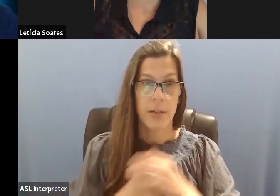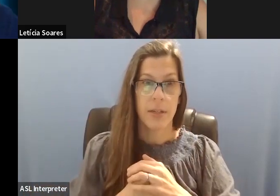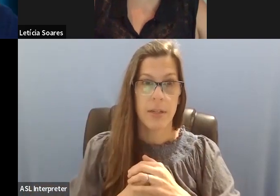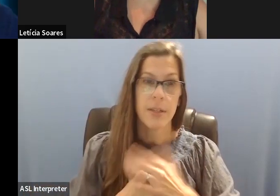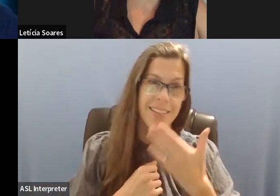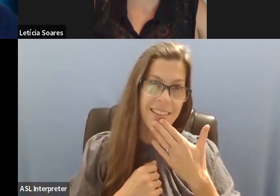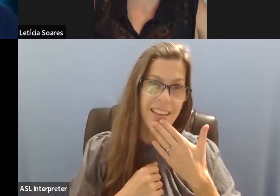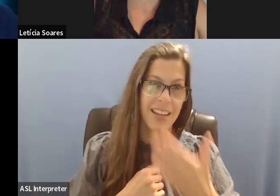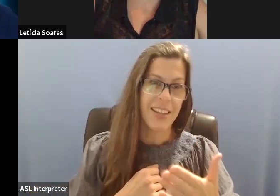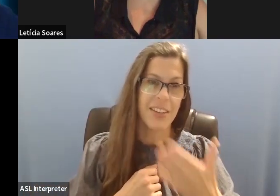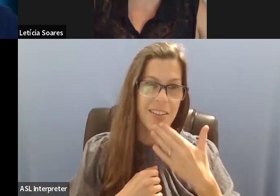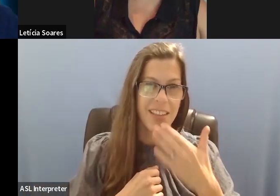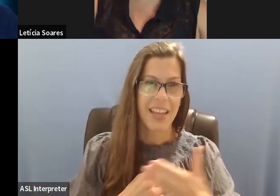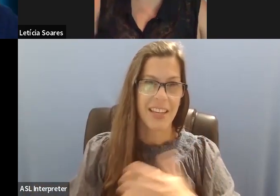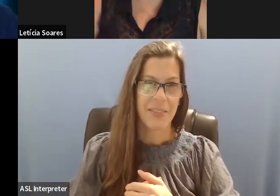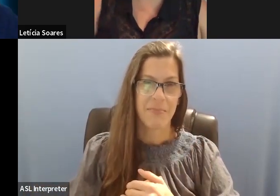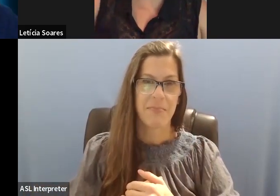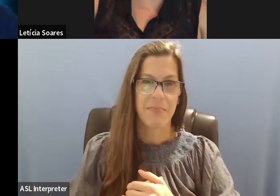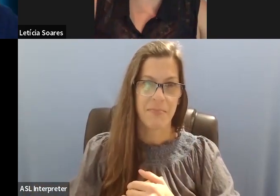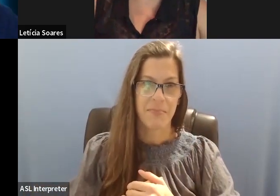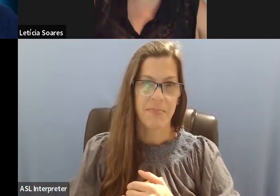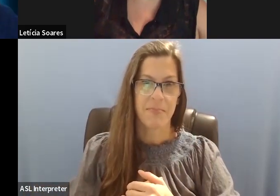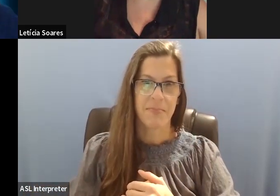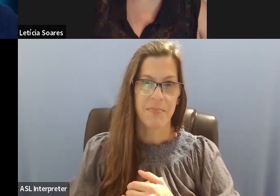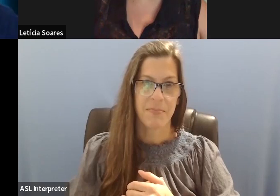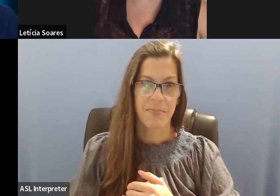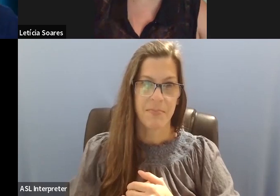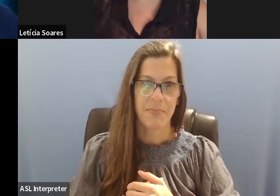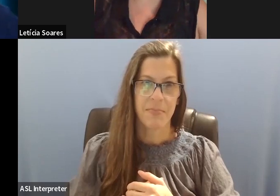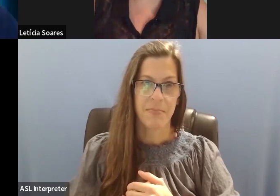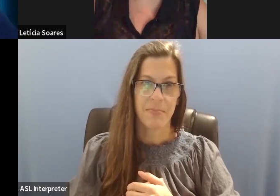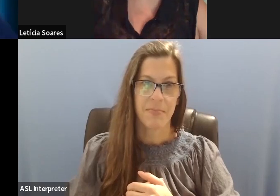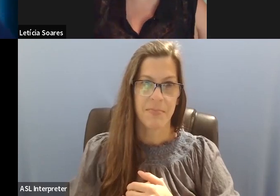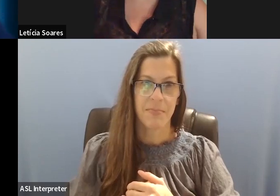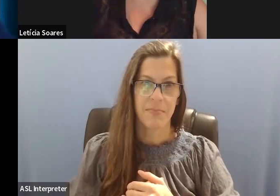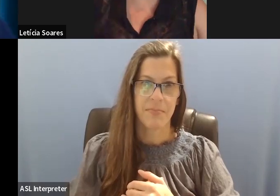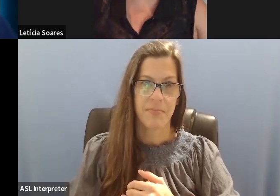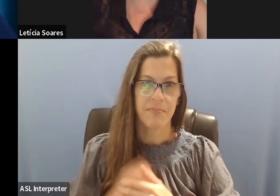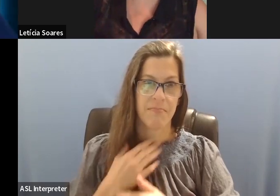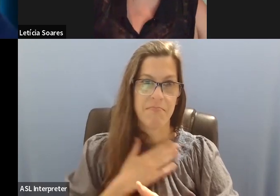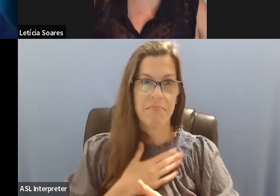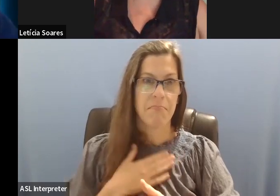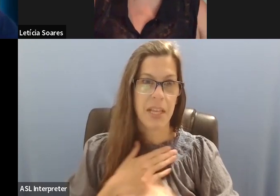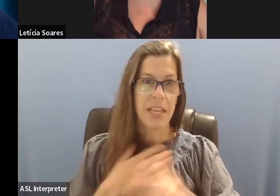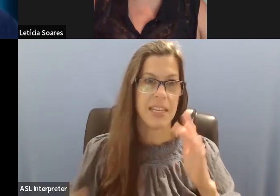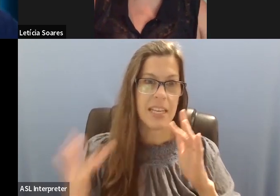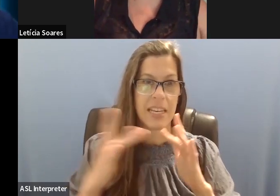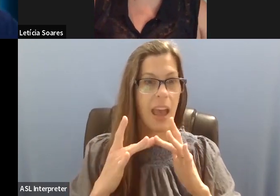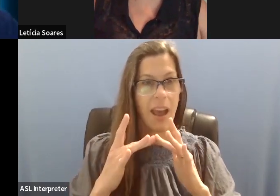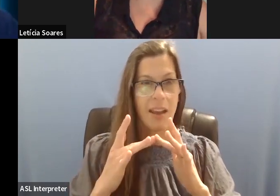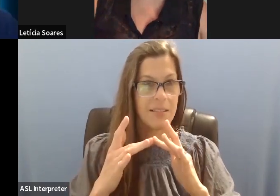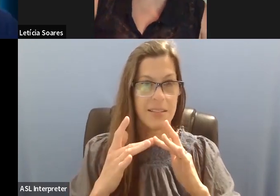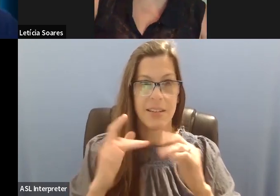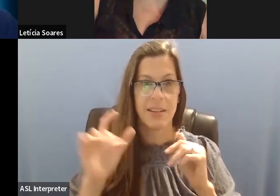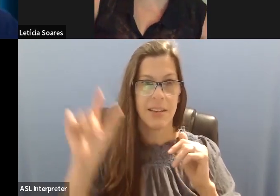Thank you. Thank you. And please connect, I'm on Instagram, Twitter. Oh, what's, what's your Instagram handle? So folks can